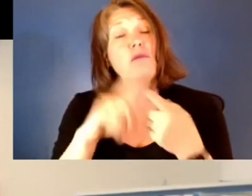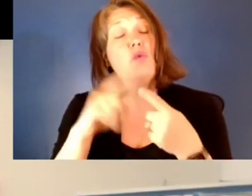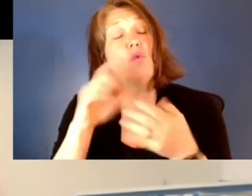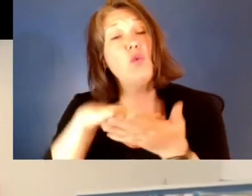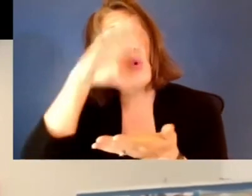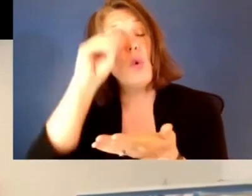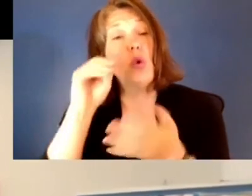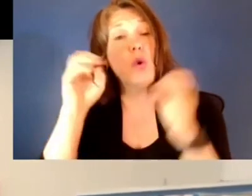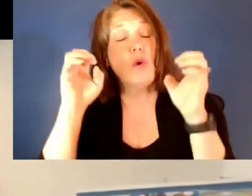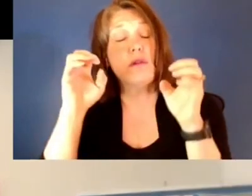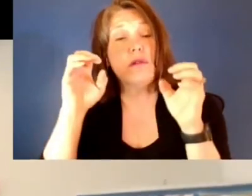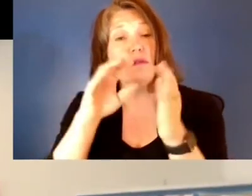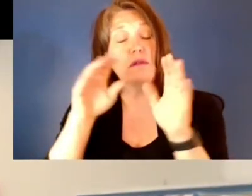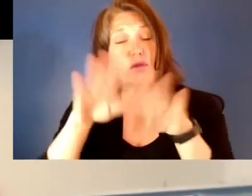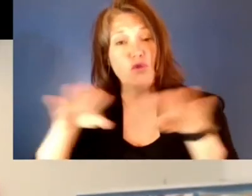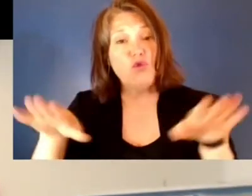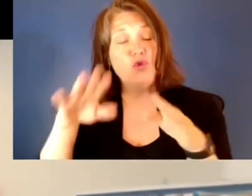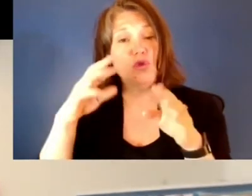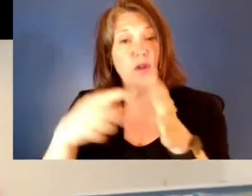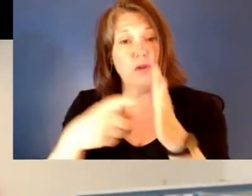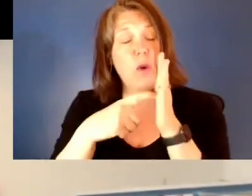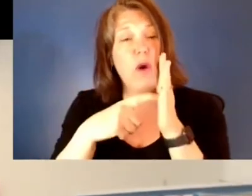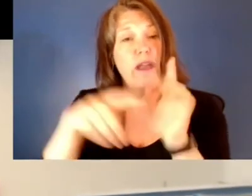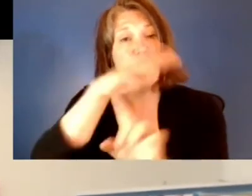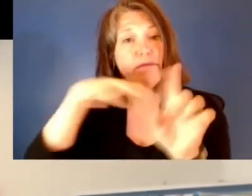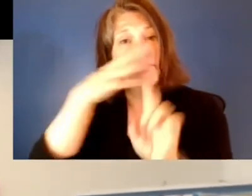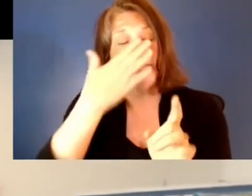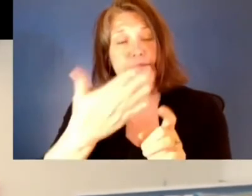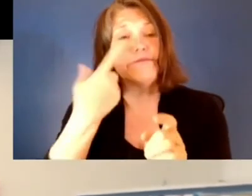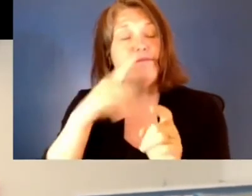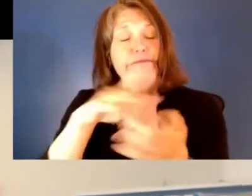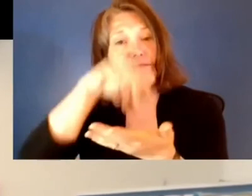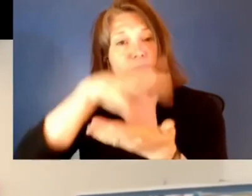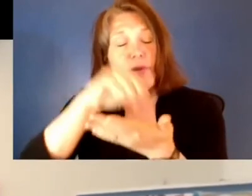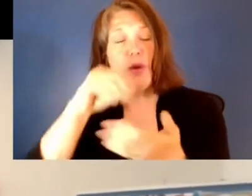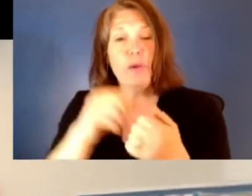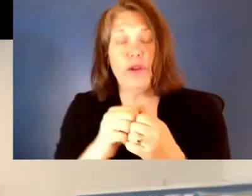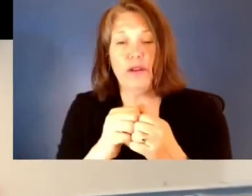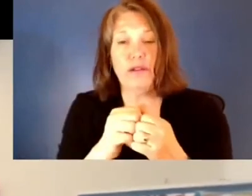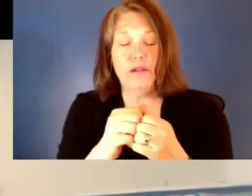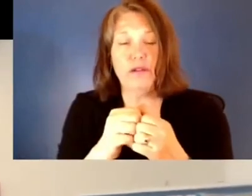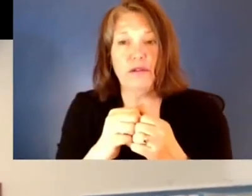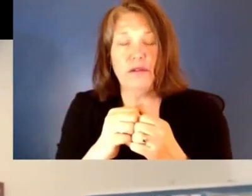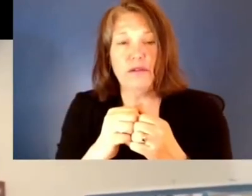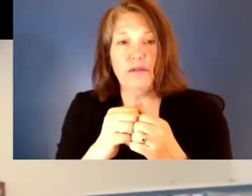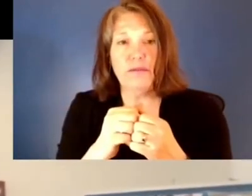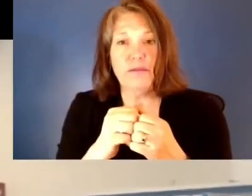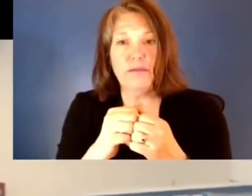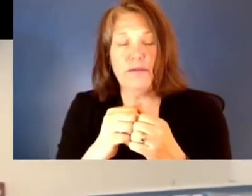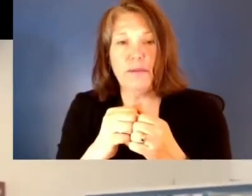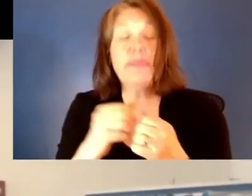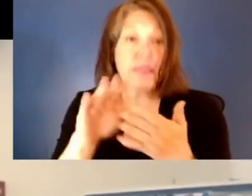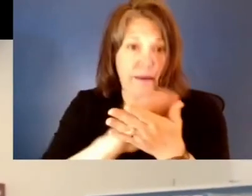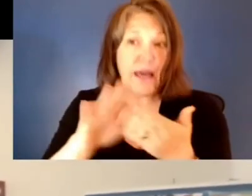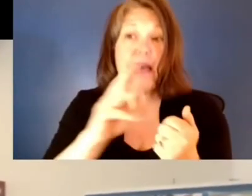people from over two dozen countries, something over 1,800, close to 1,900 people pre